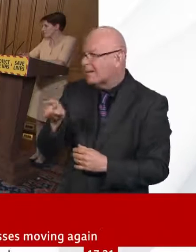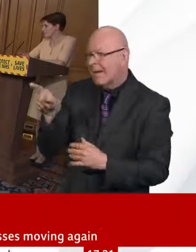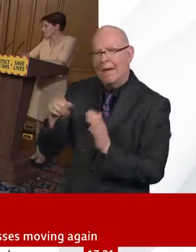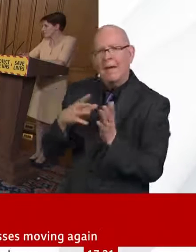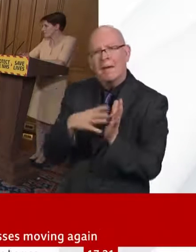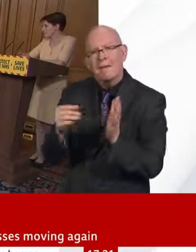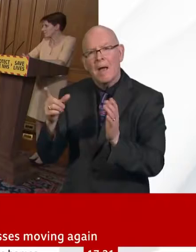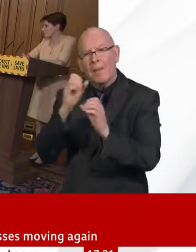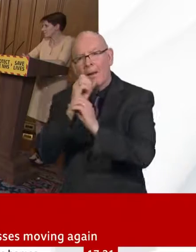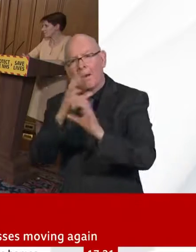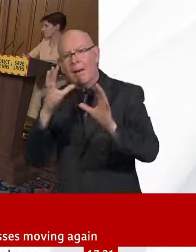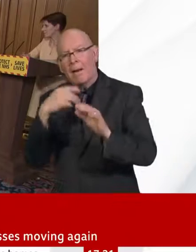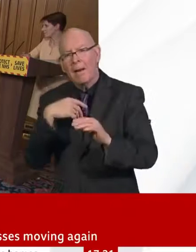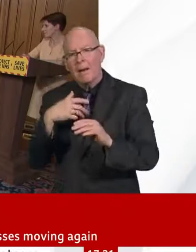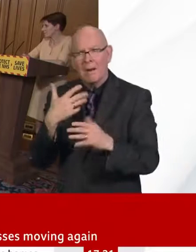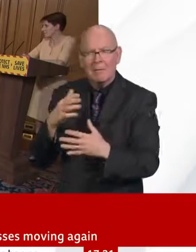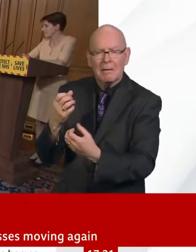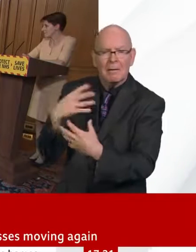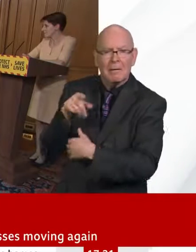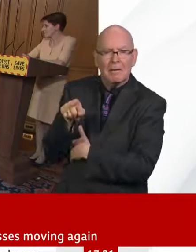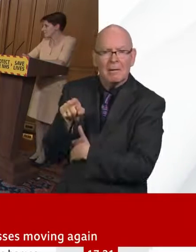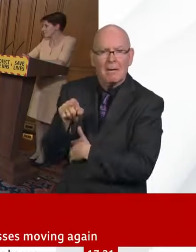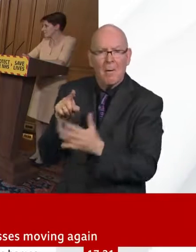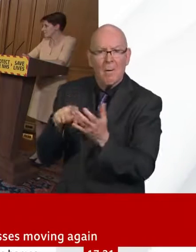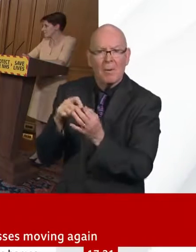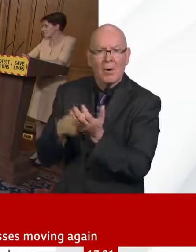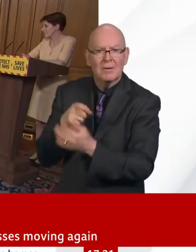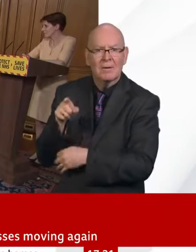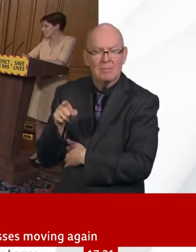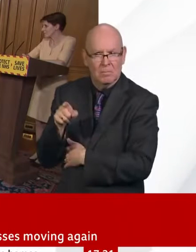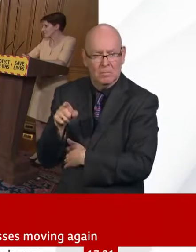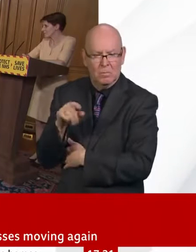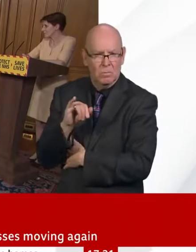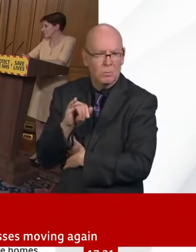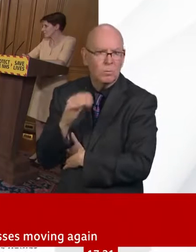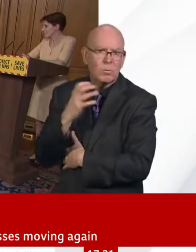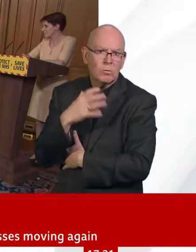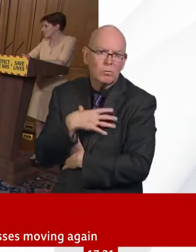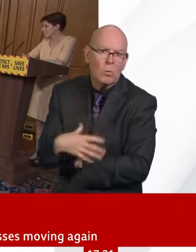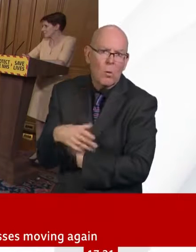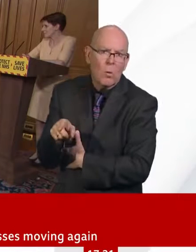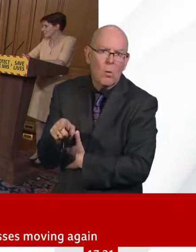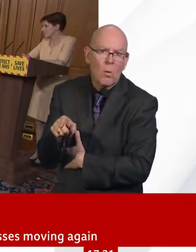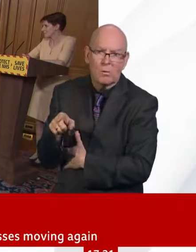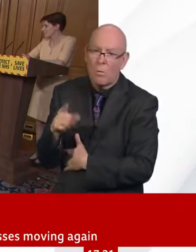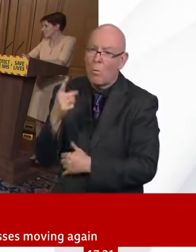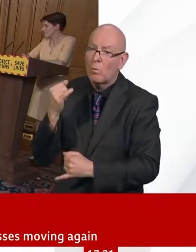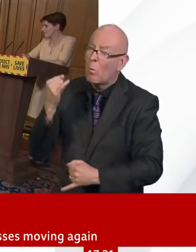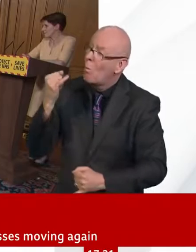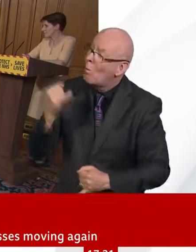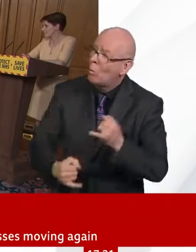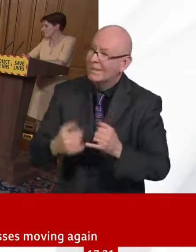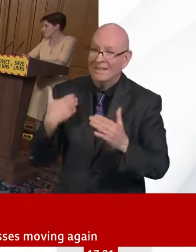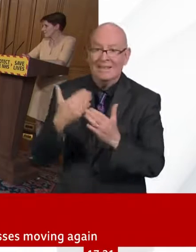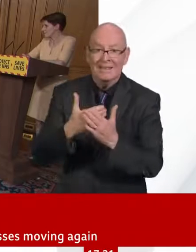all of that shock you? And even if the economy does bounce back, you know, we'll still have higher debt. It will be a bigger